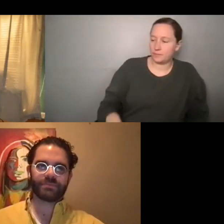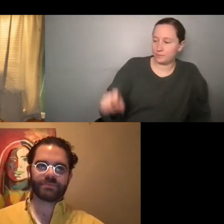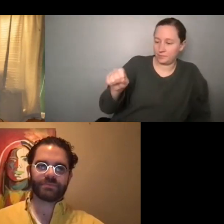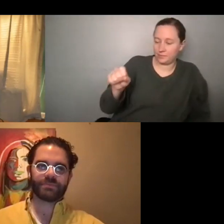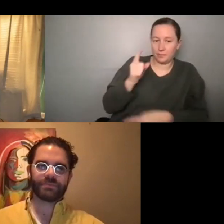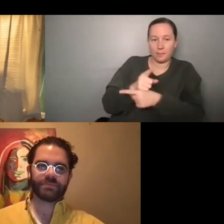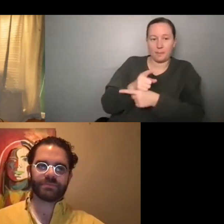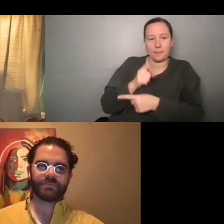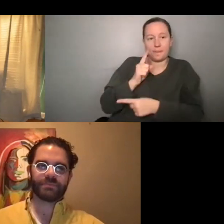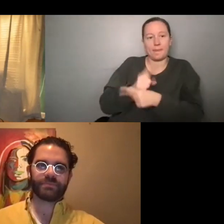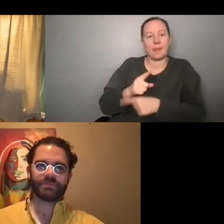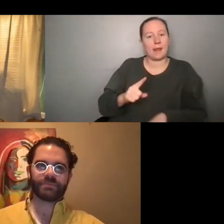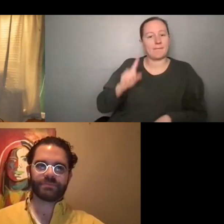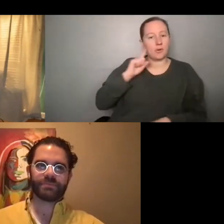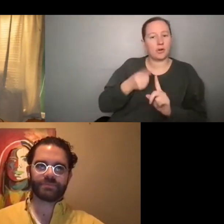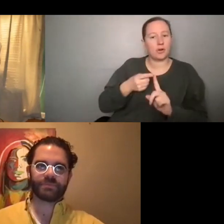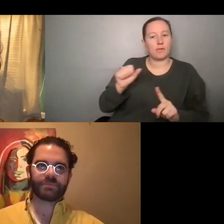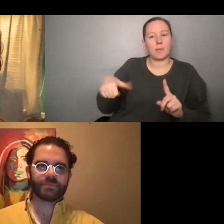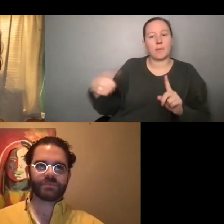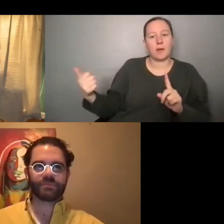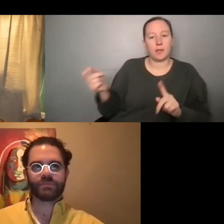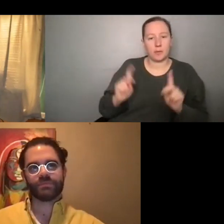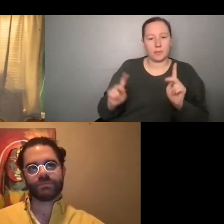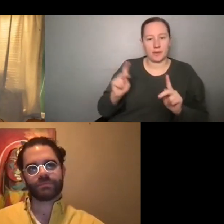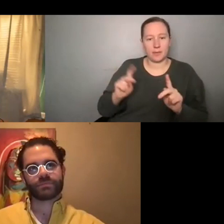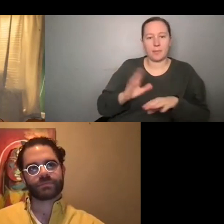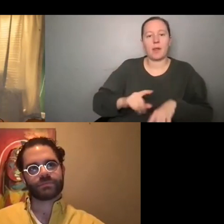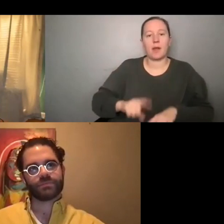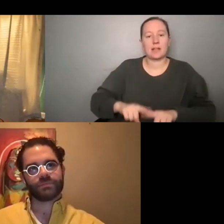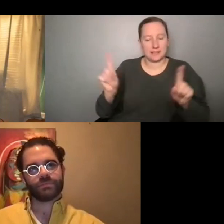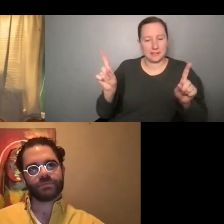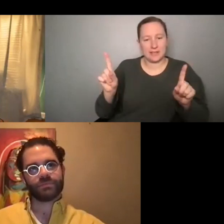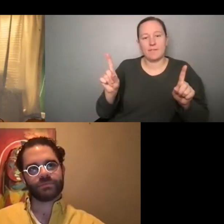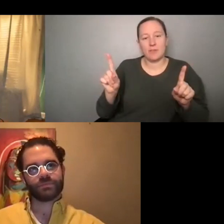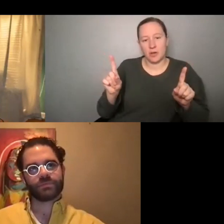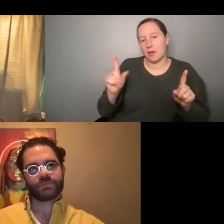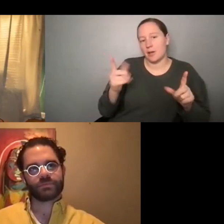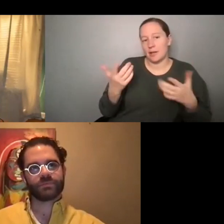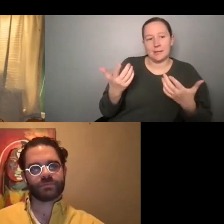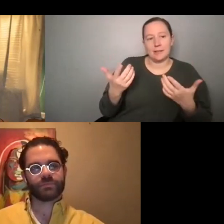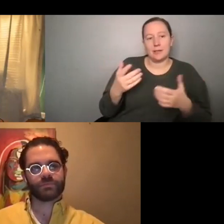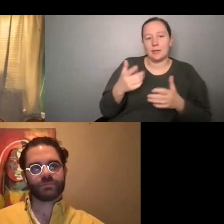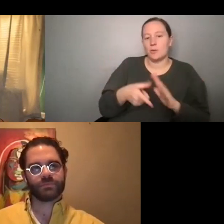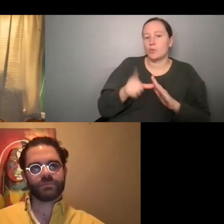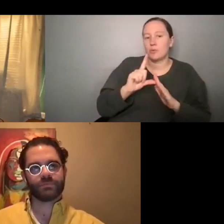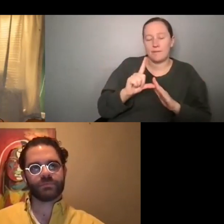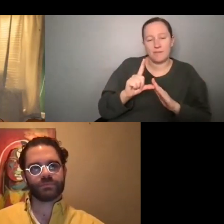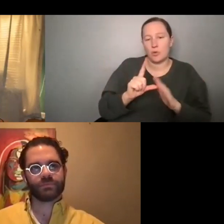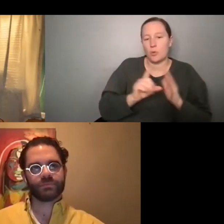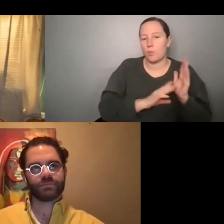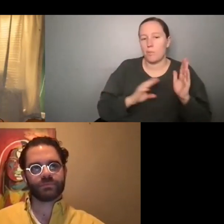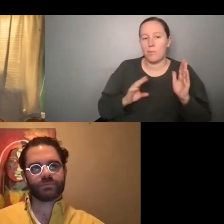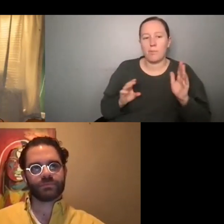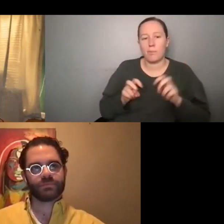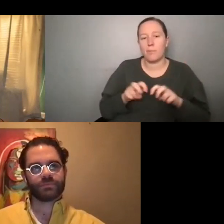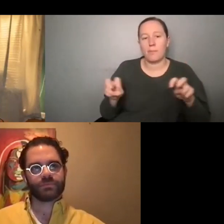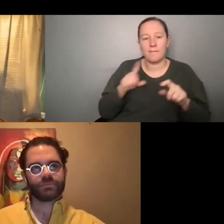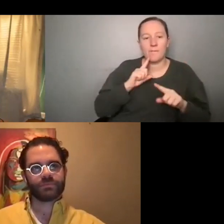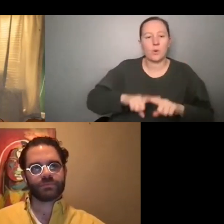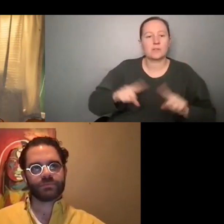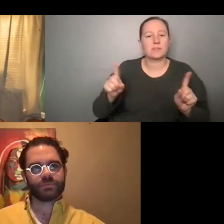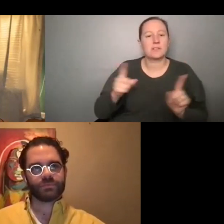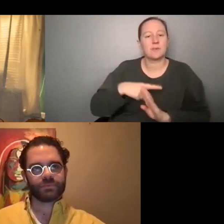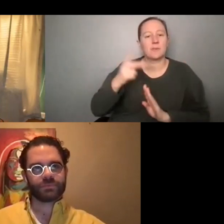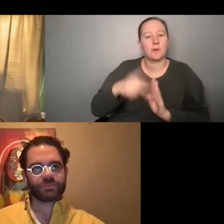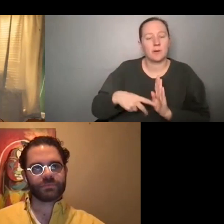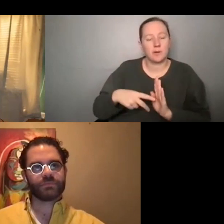totally right. And I've heard from other, um, folks that are on different, you know, review boards for different, uh, programs and,